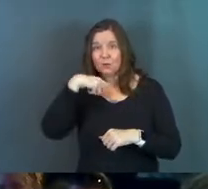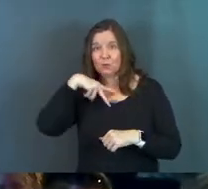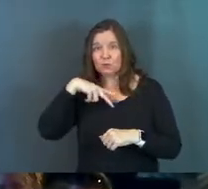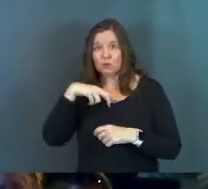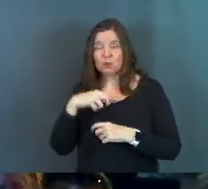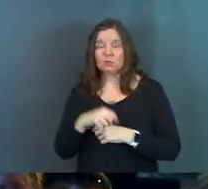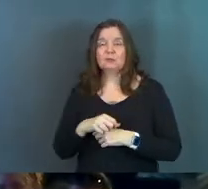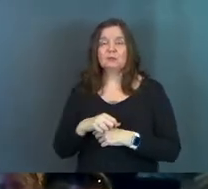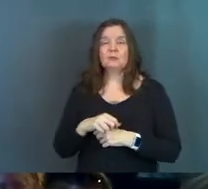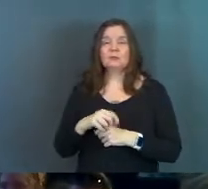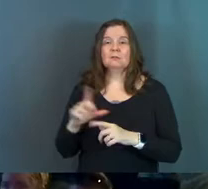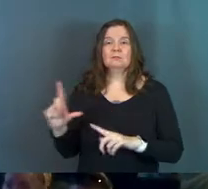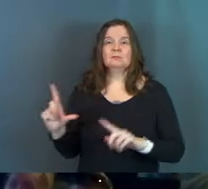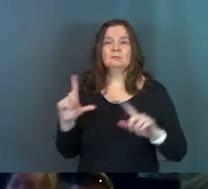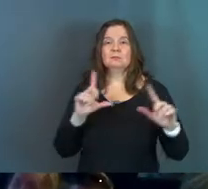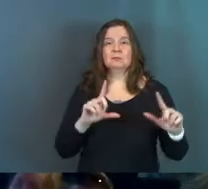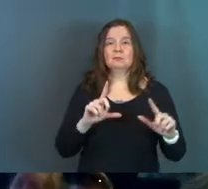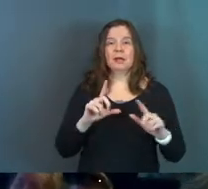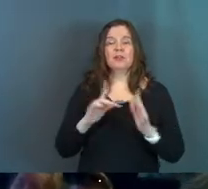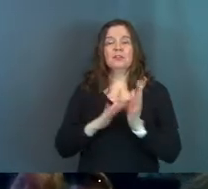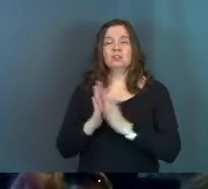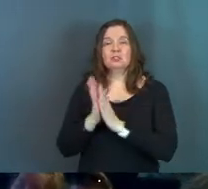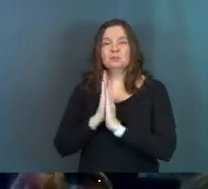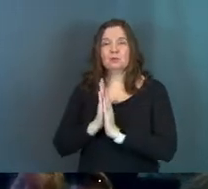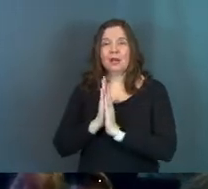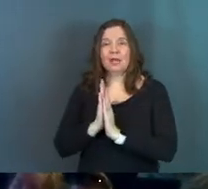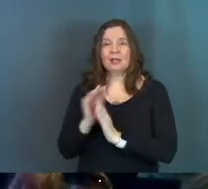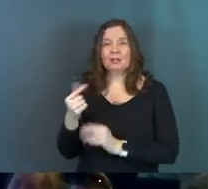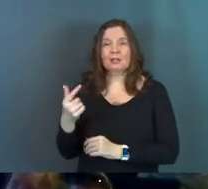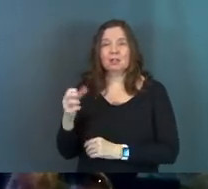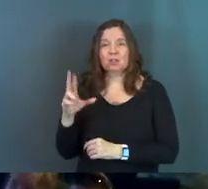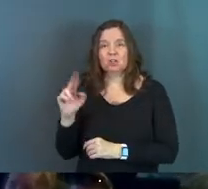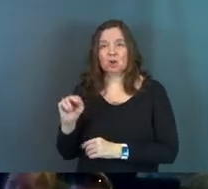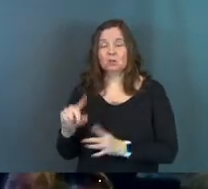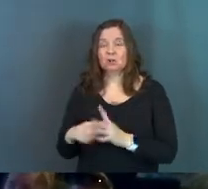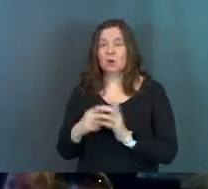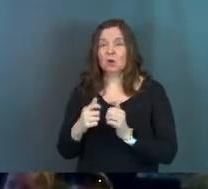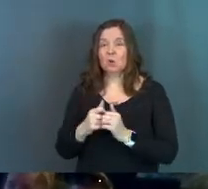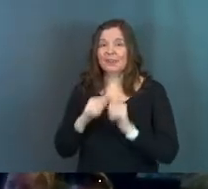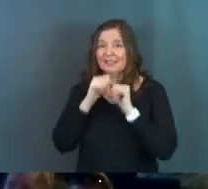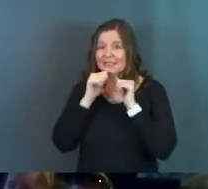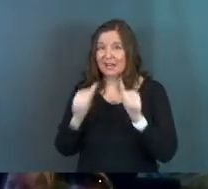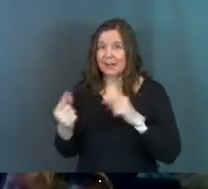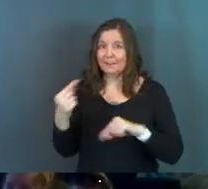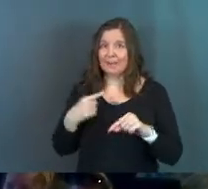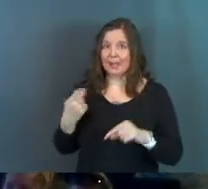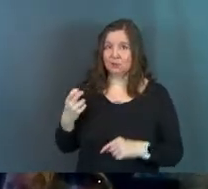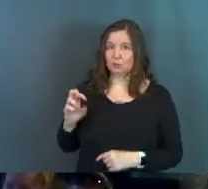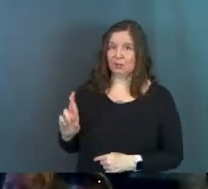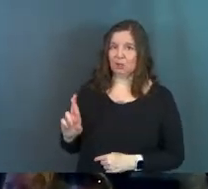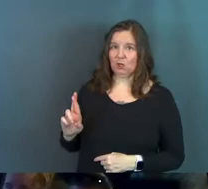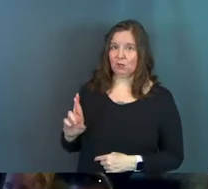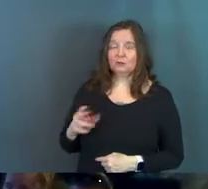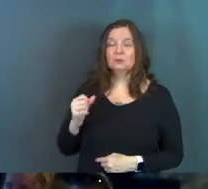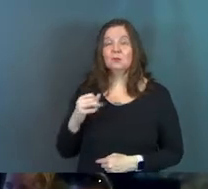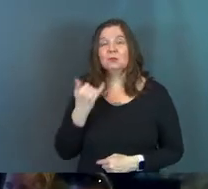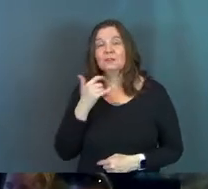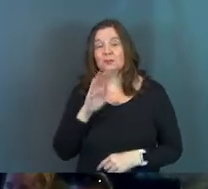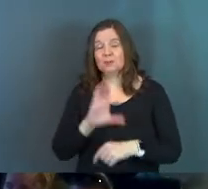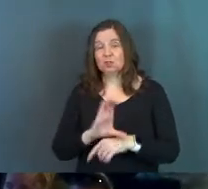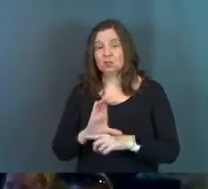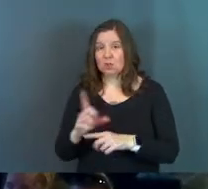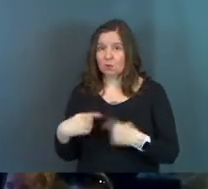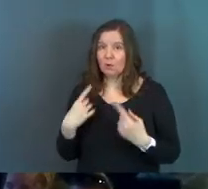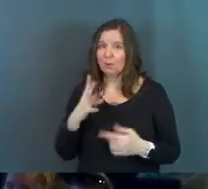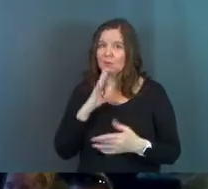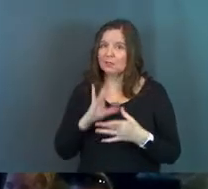And we're also going to take a look at Jesus praying in the garden, okay? So we're going to start with the denial. Back to Peter. So if you've been in